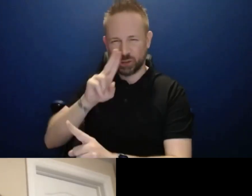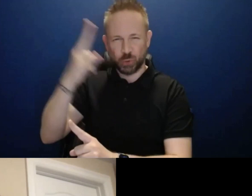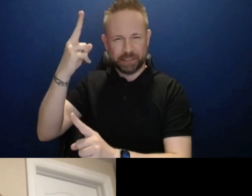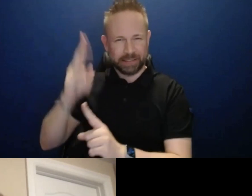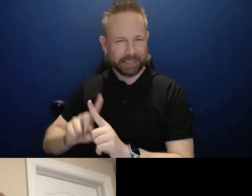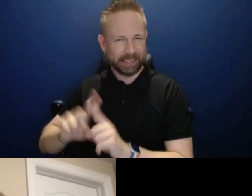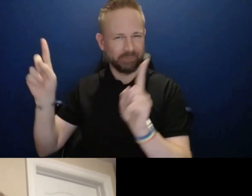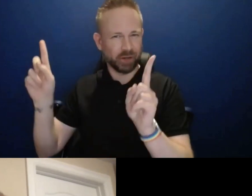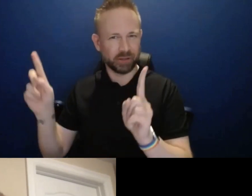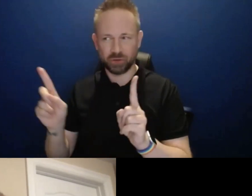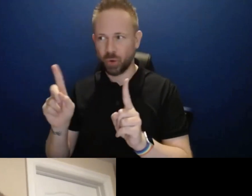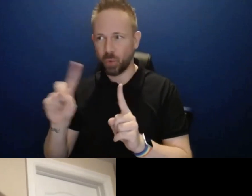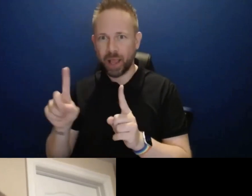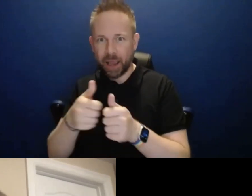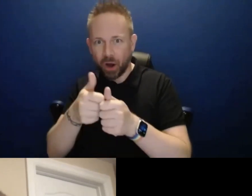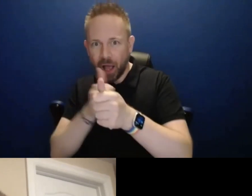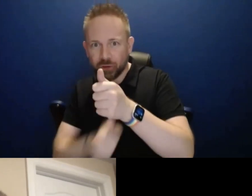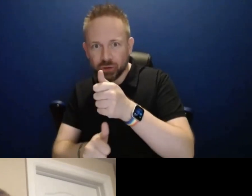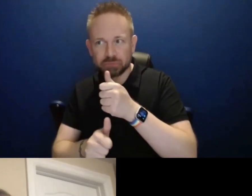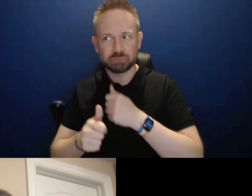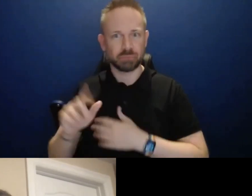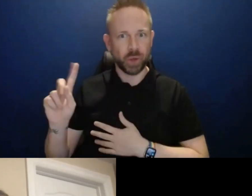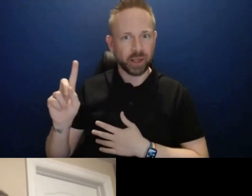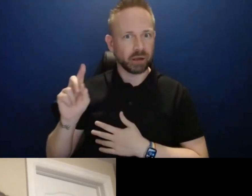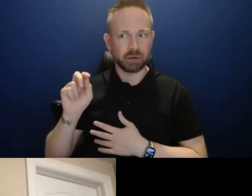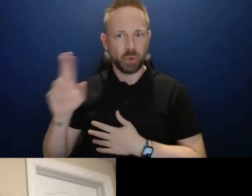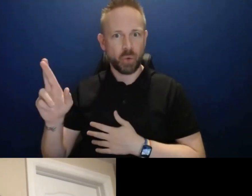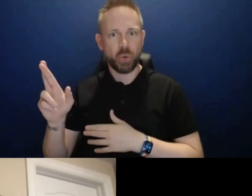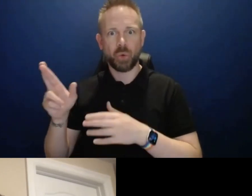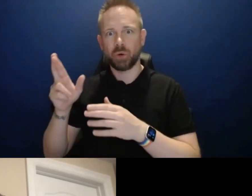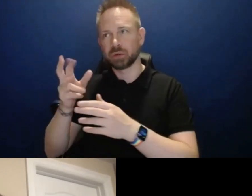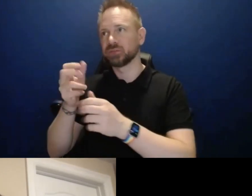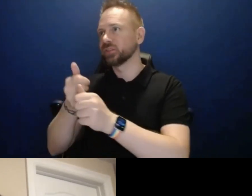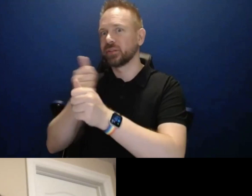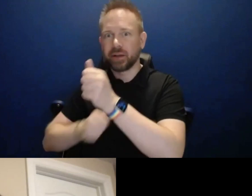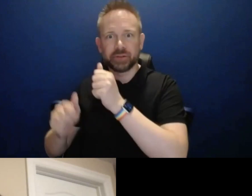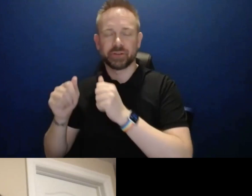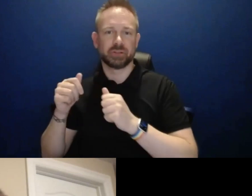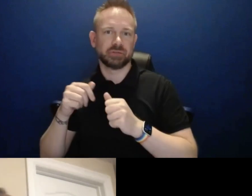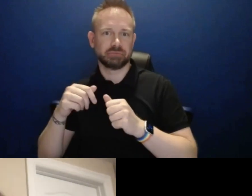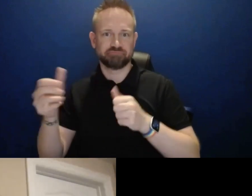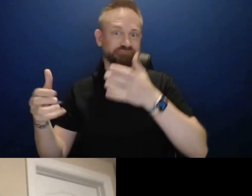example, house for these kinds of things, or would they be part of the vision in centralization?